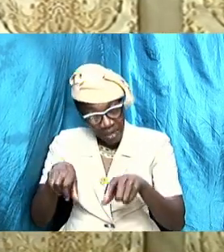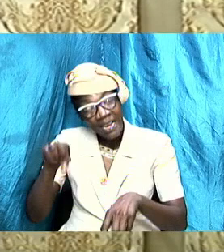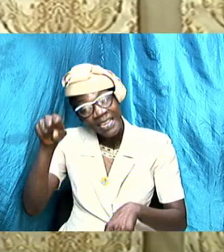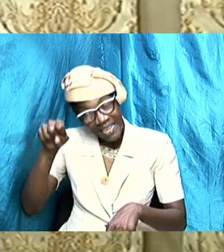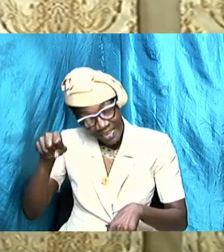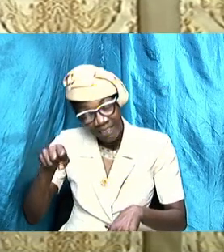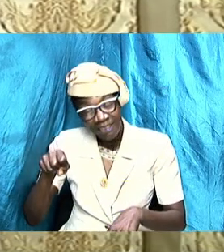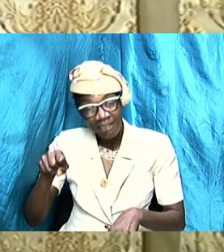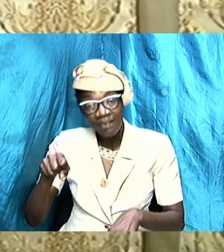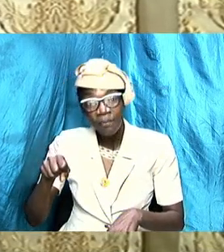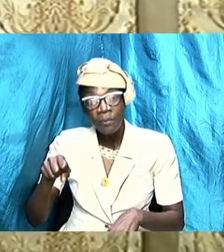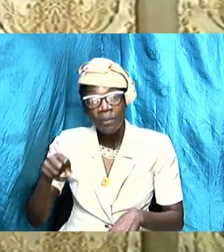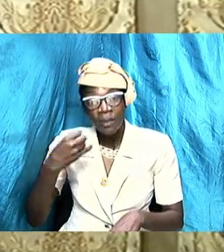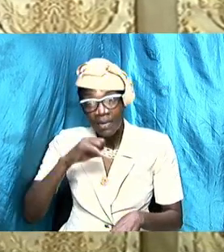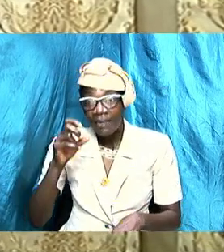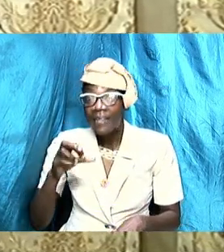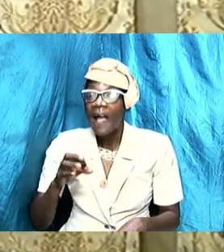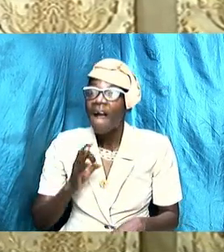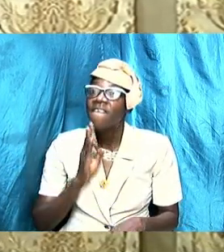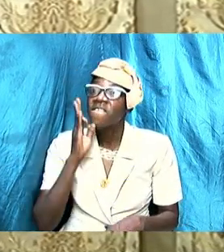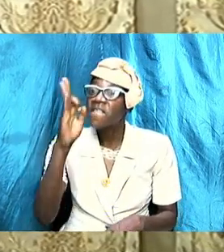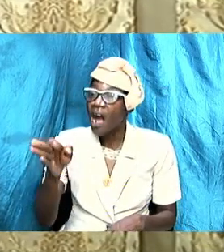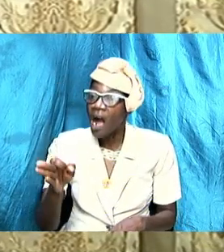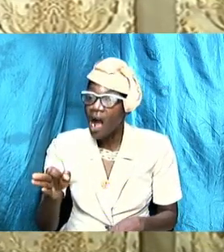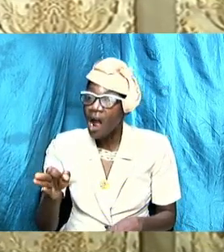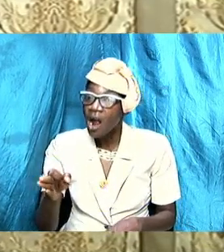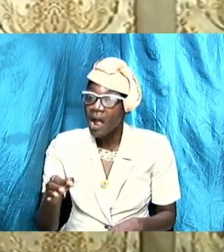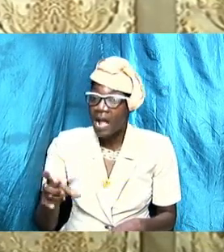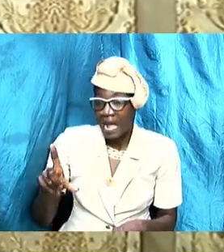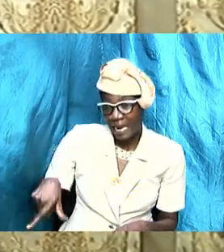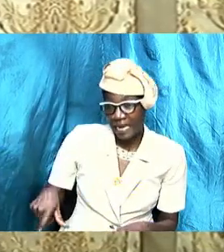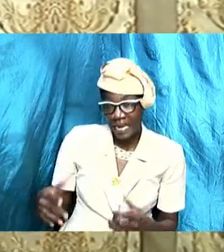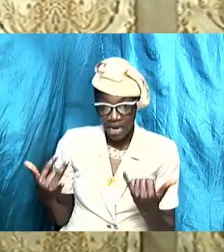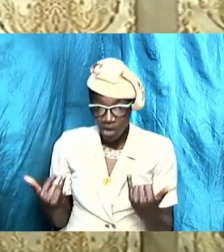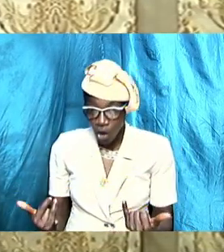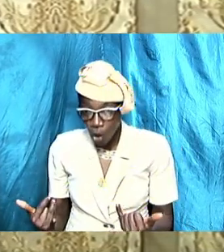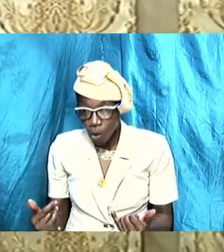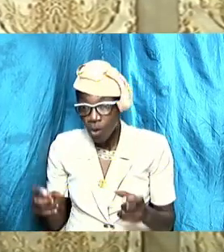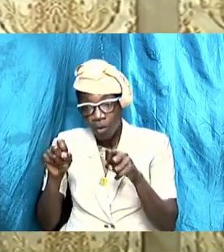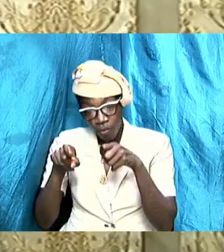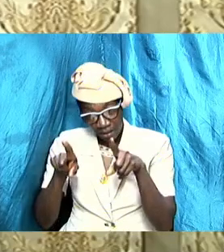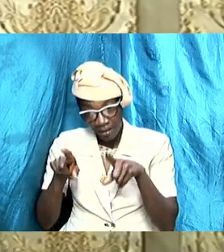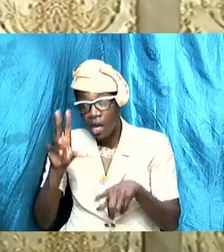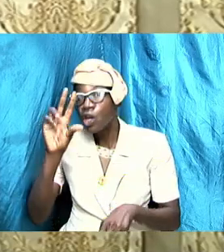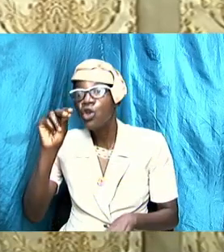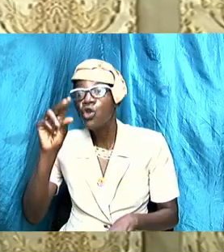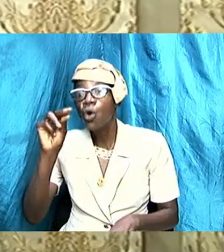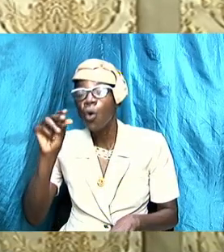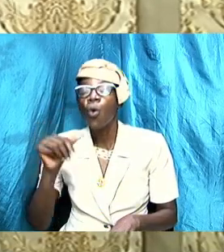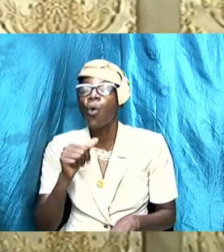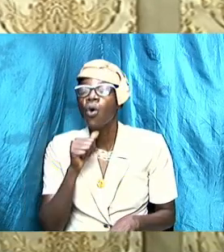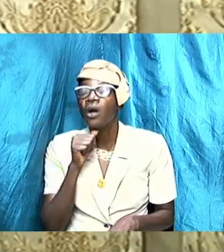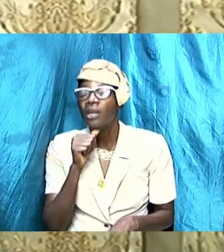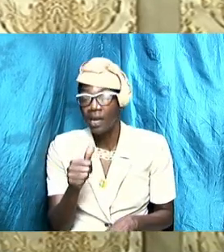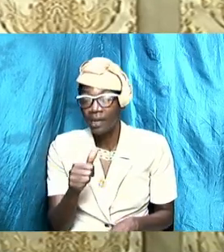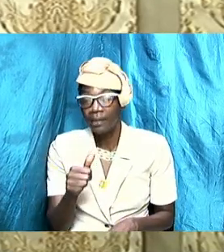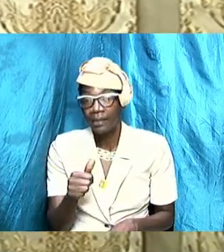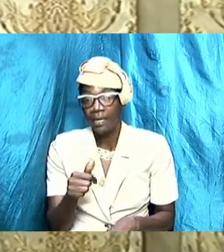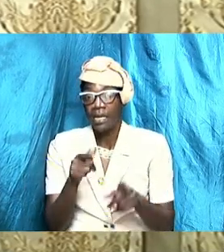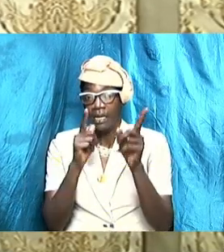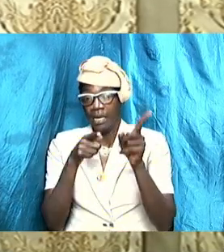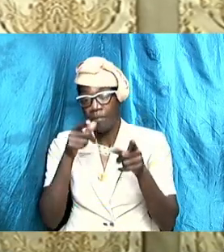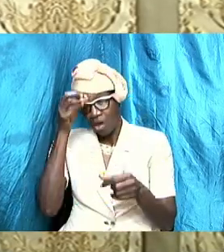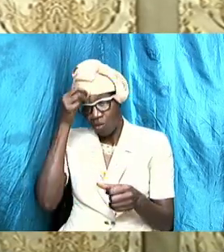far gone? Is it too late now? No, it is not. And I am reminding